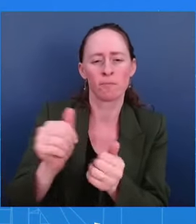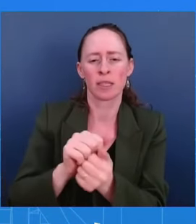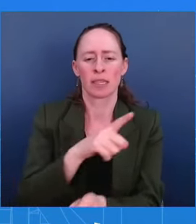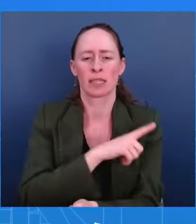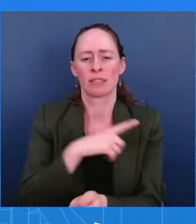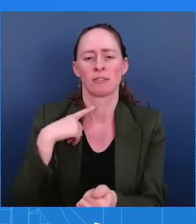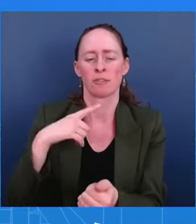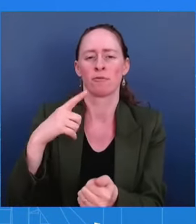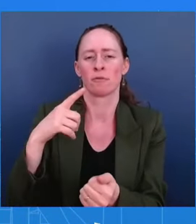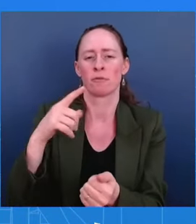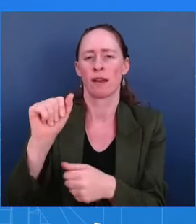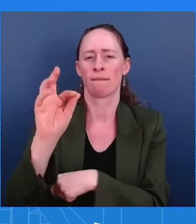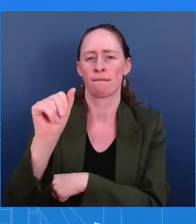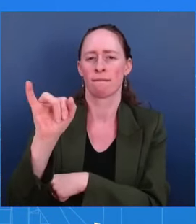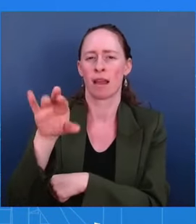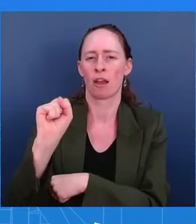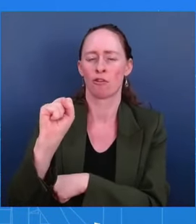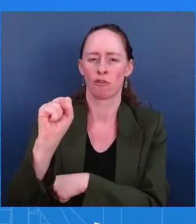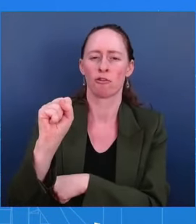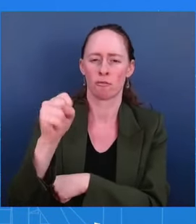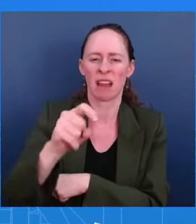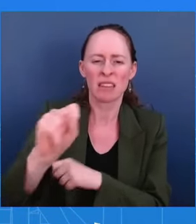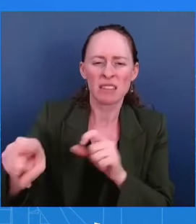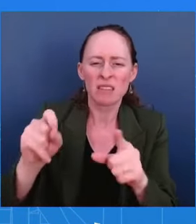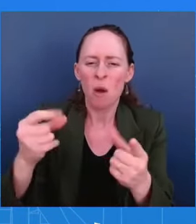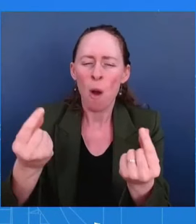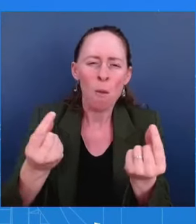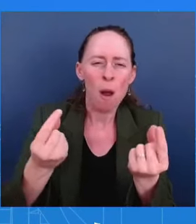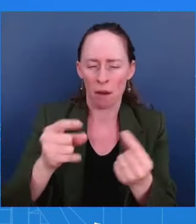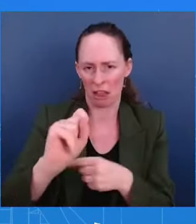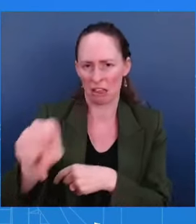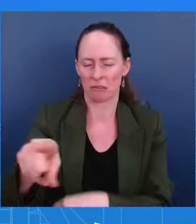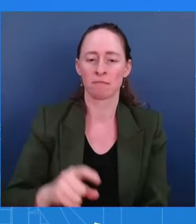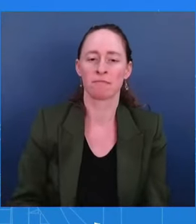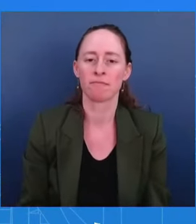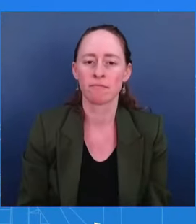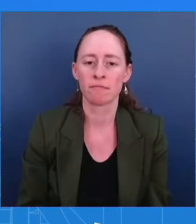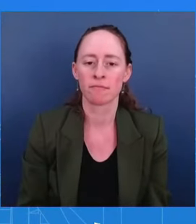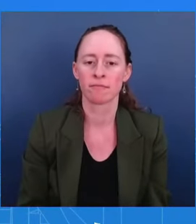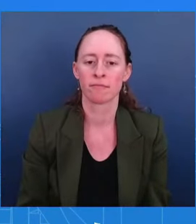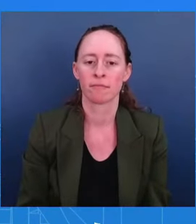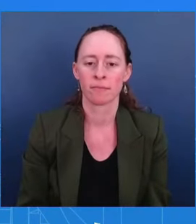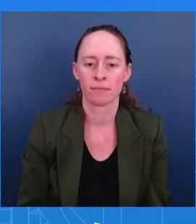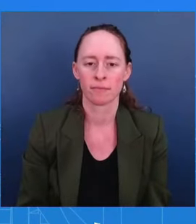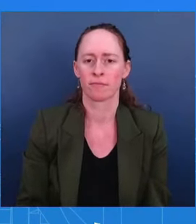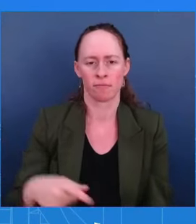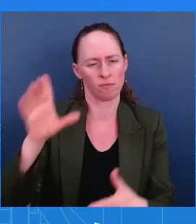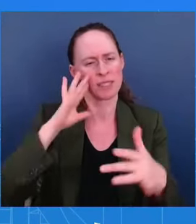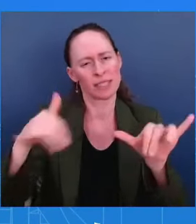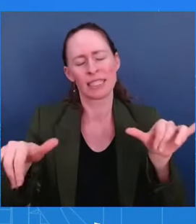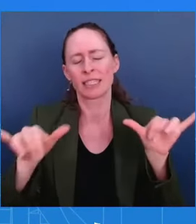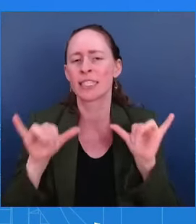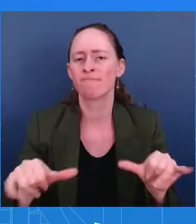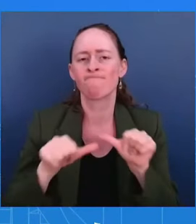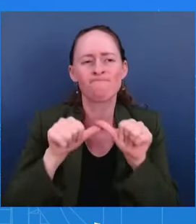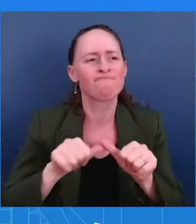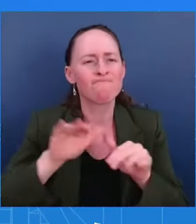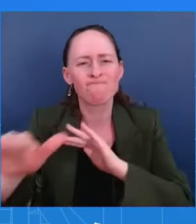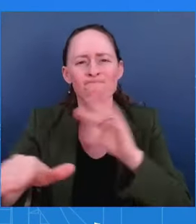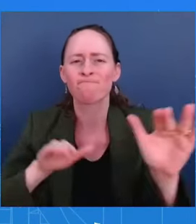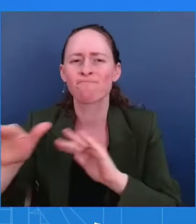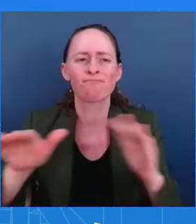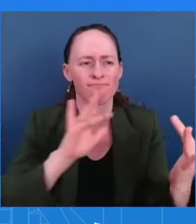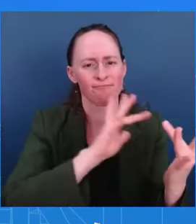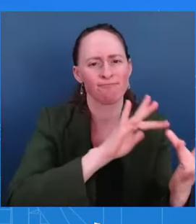That's important to the President, to the American people. Certainly, that will continue. You know, but it doesn't stop us